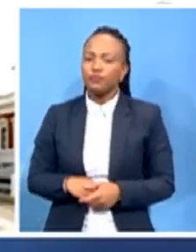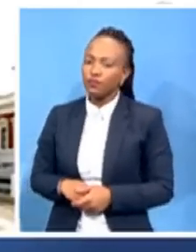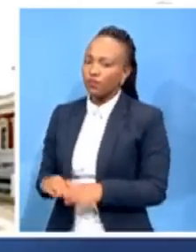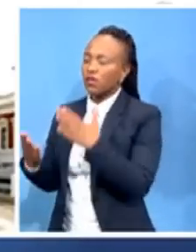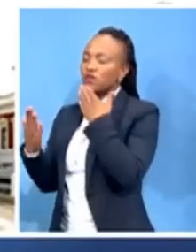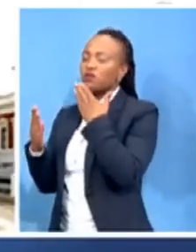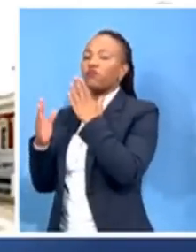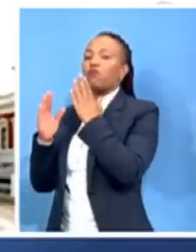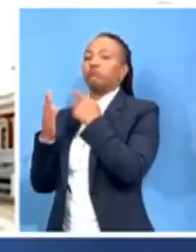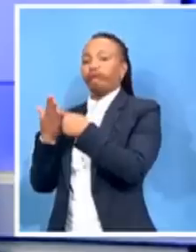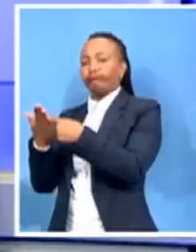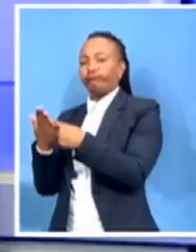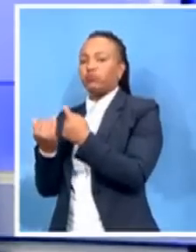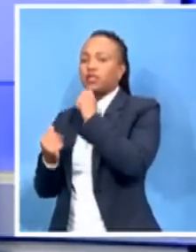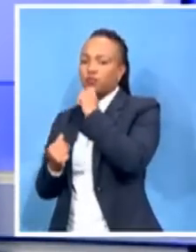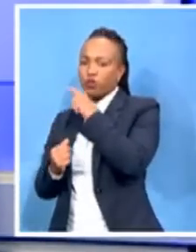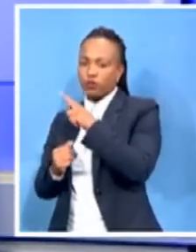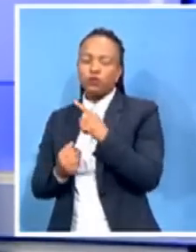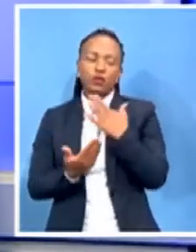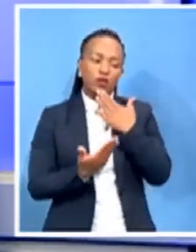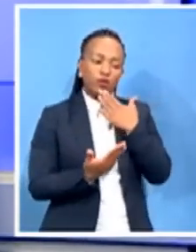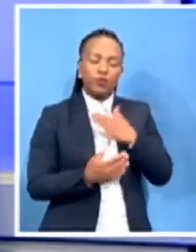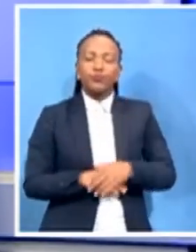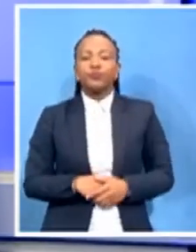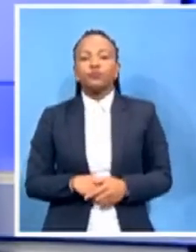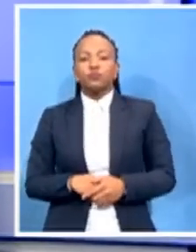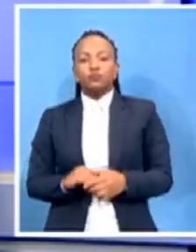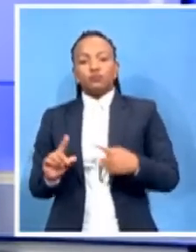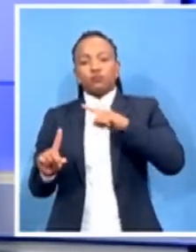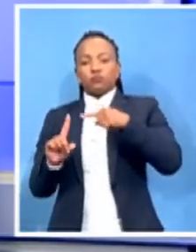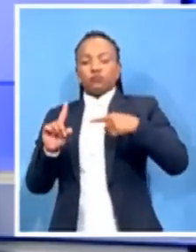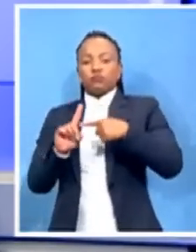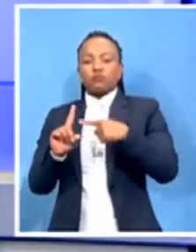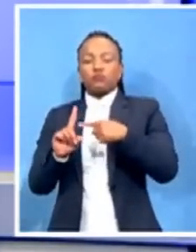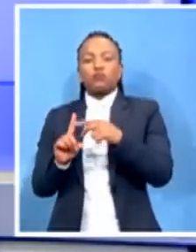Thank you, ma'am. Kemi Mapato is the president of the MKMVA.